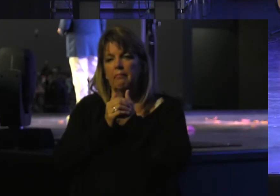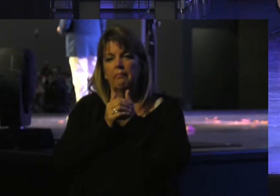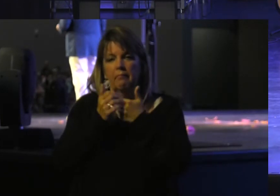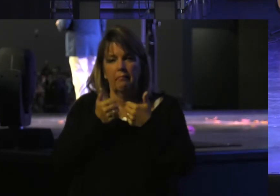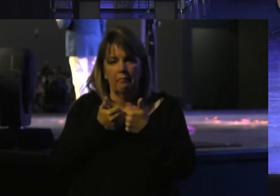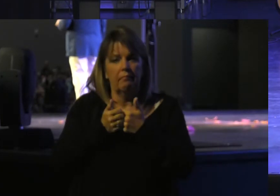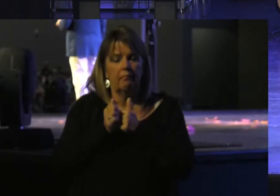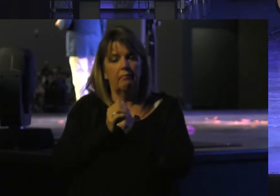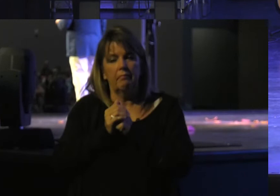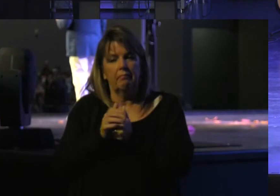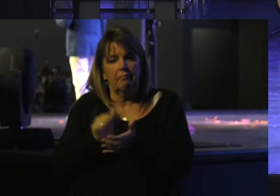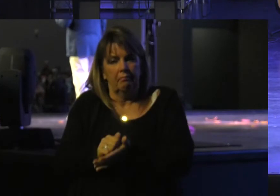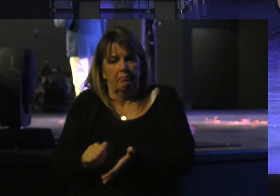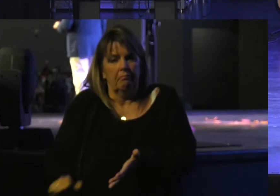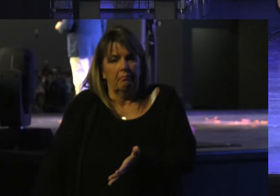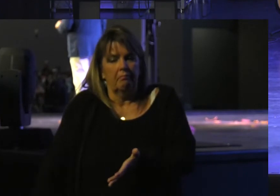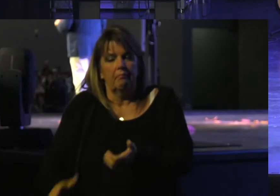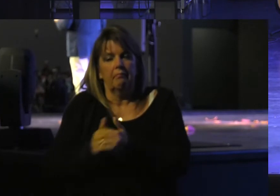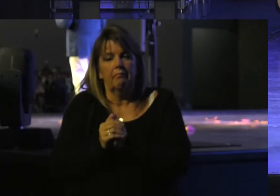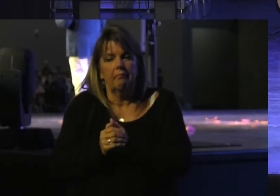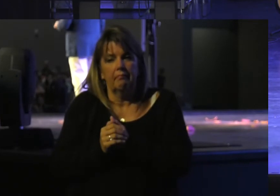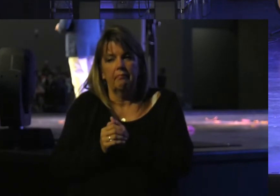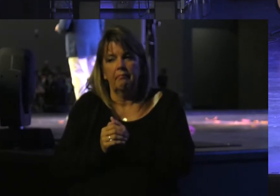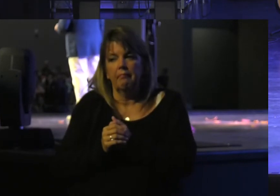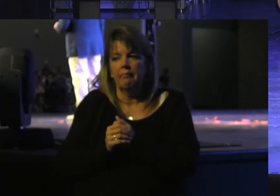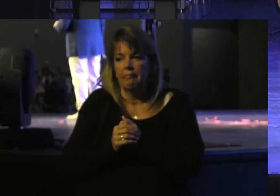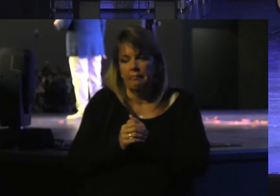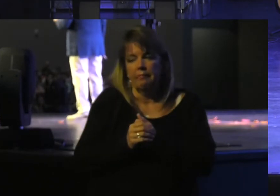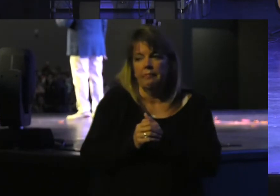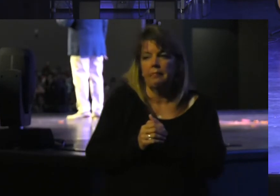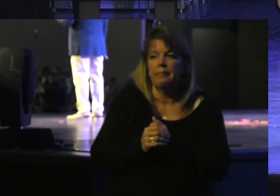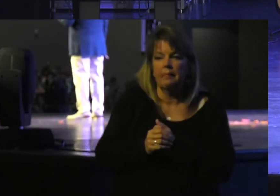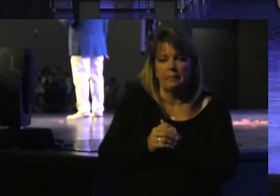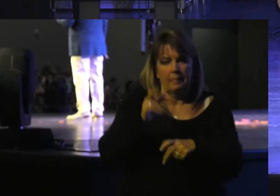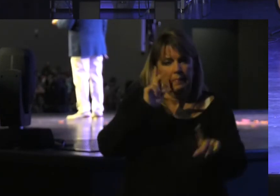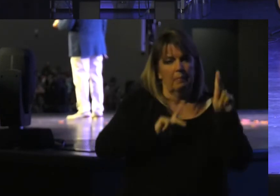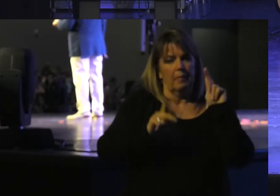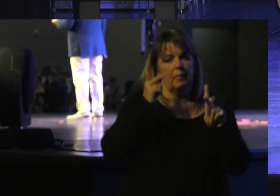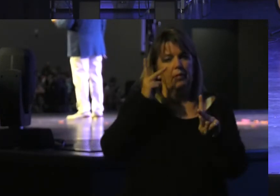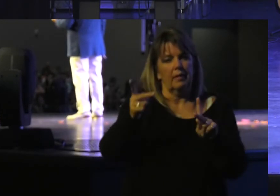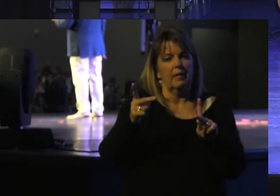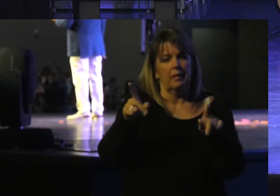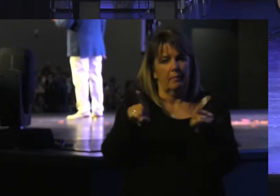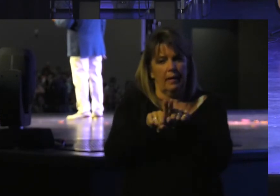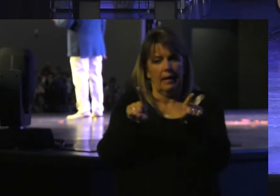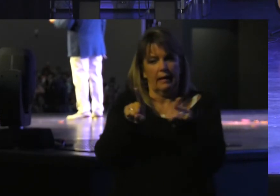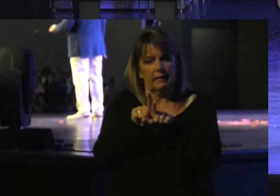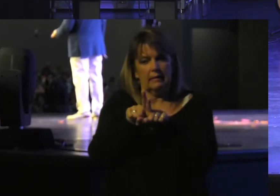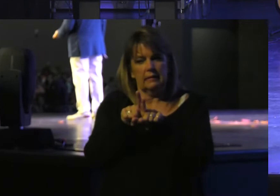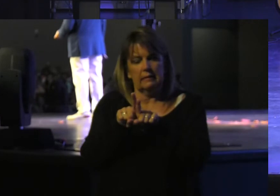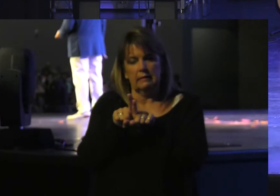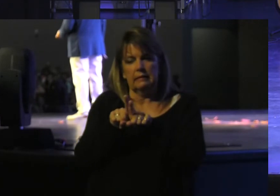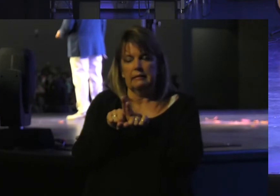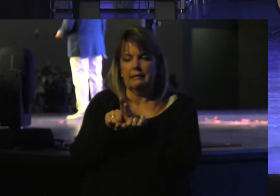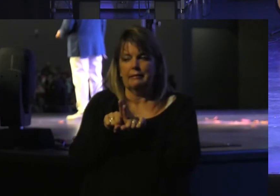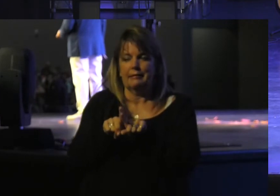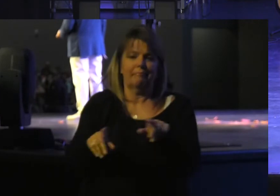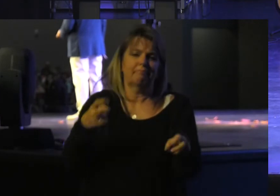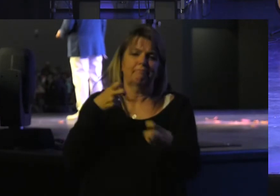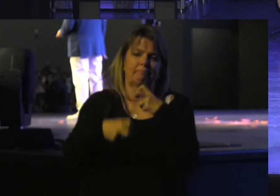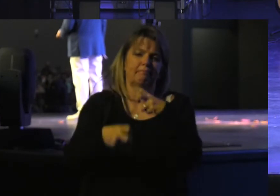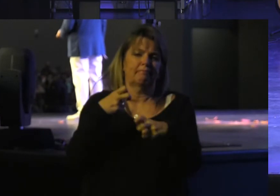Are lost Because people See them As an Inconvenience